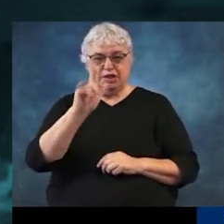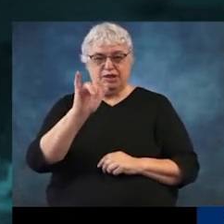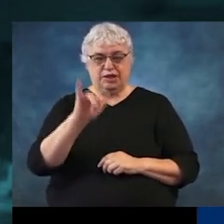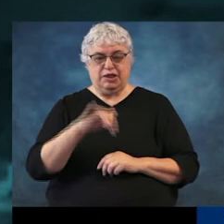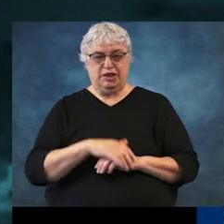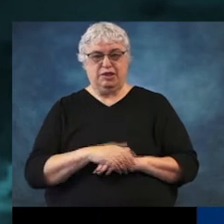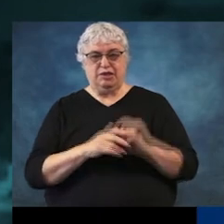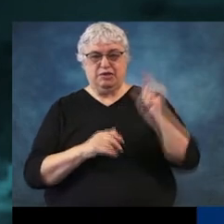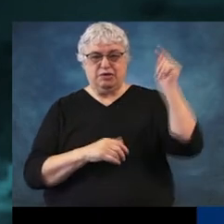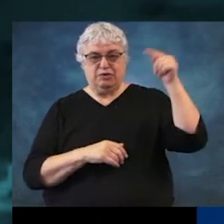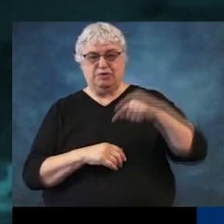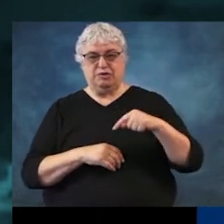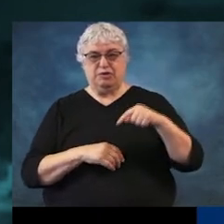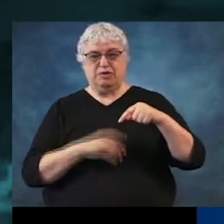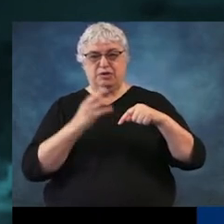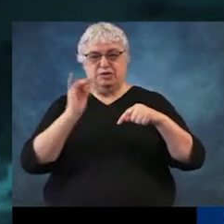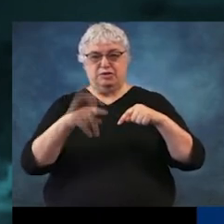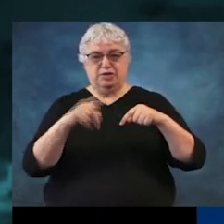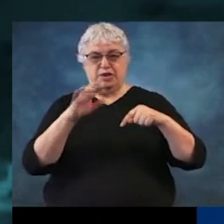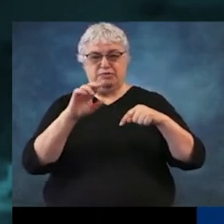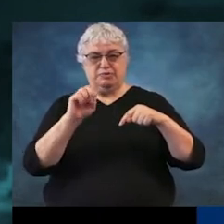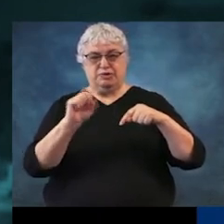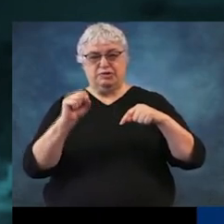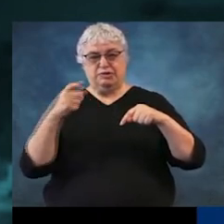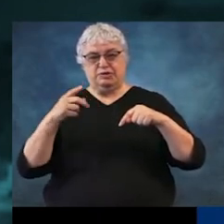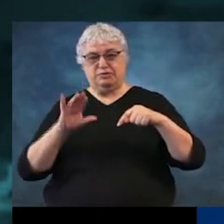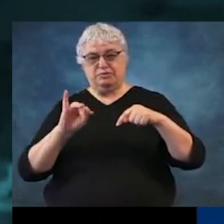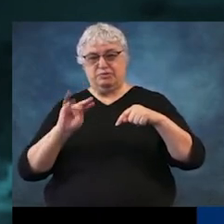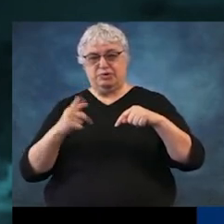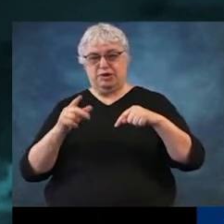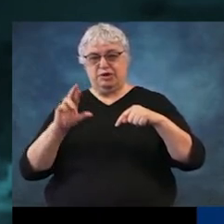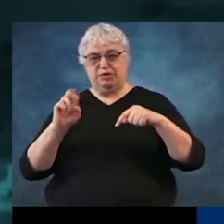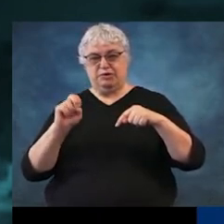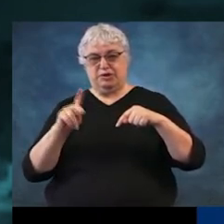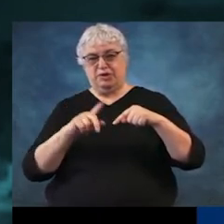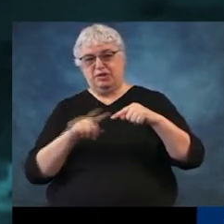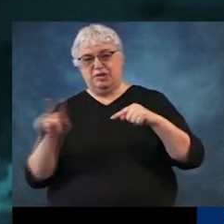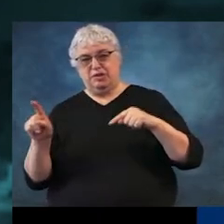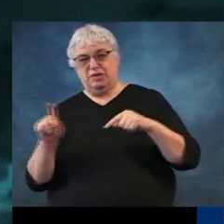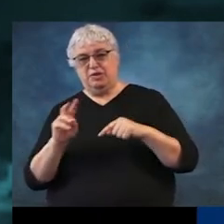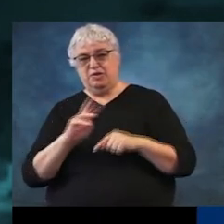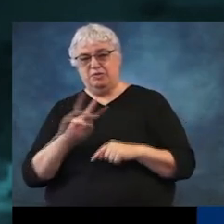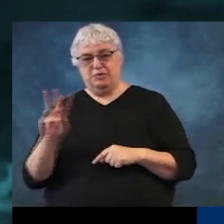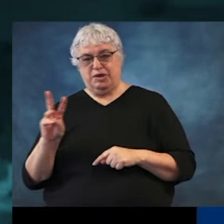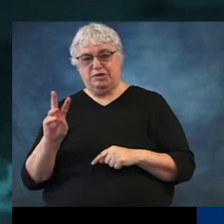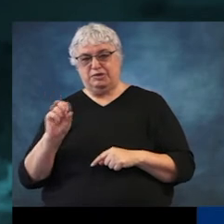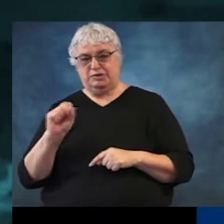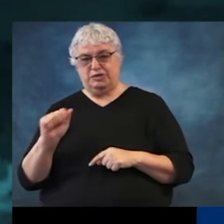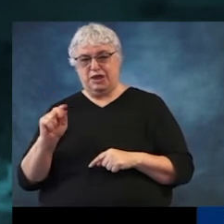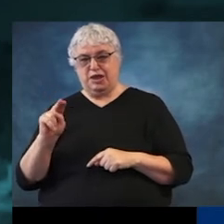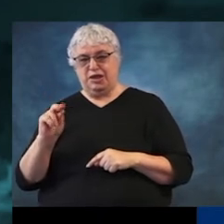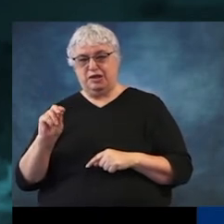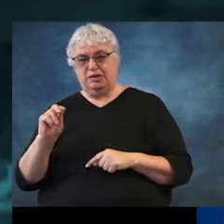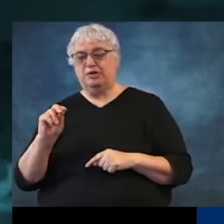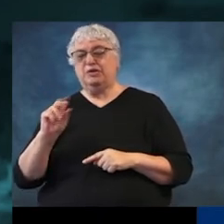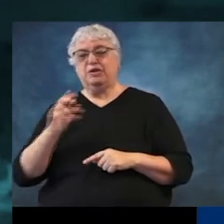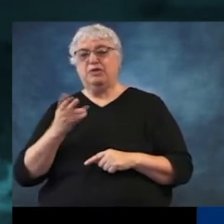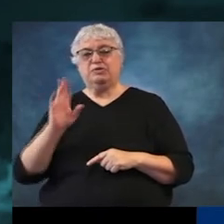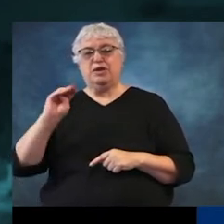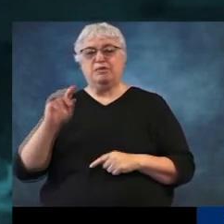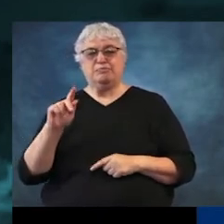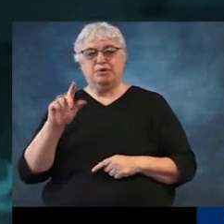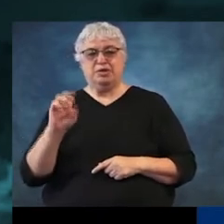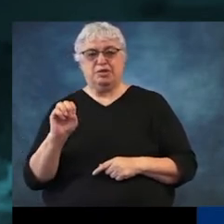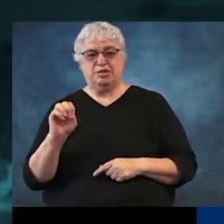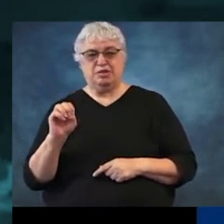that water actually goes down Cypress and Spring Creek and ends up in the west fork of the San Jacinto River over at Umble and Kingwood.